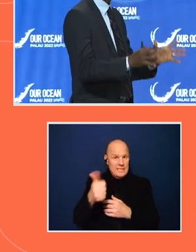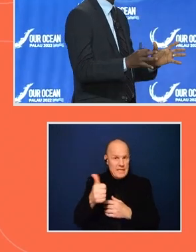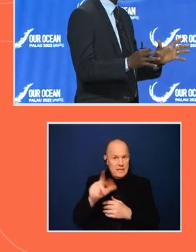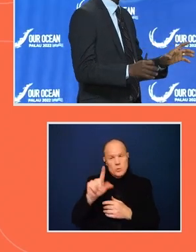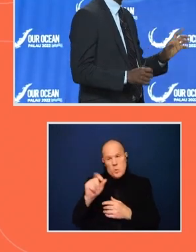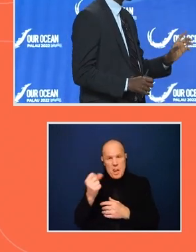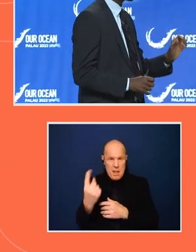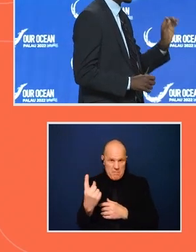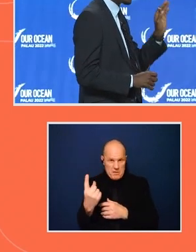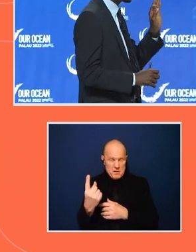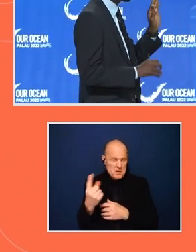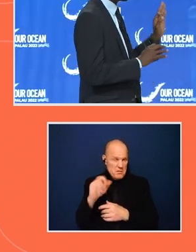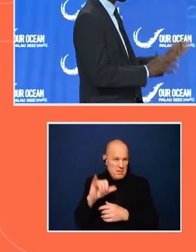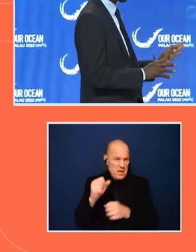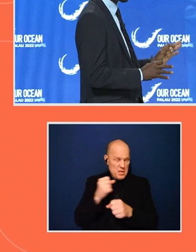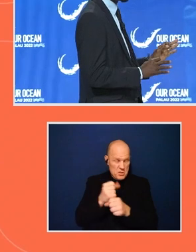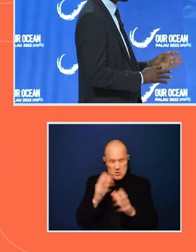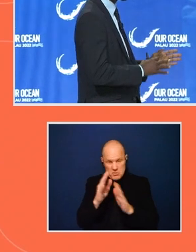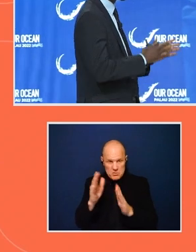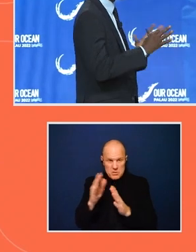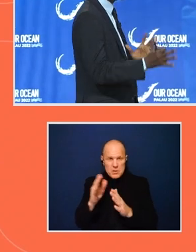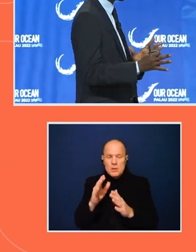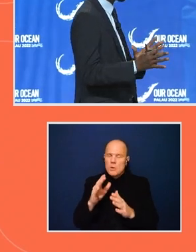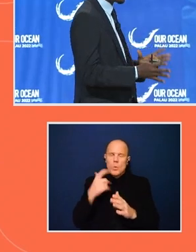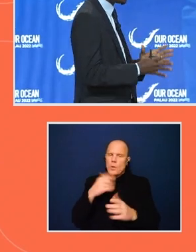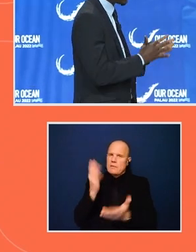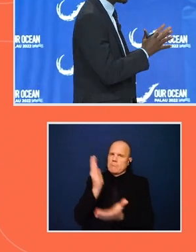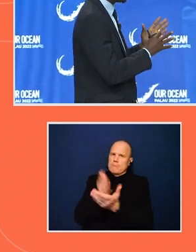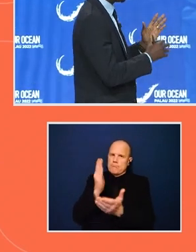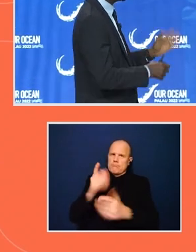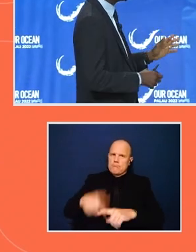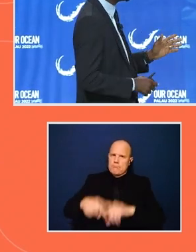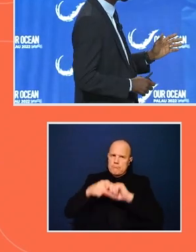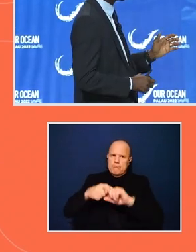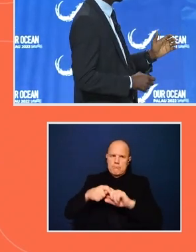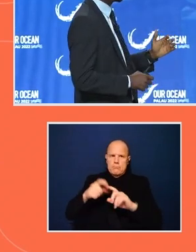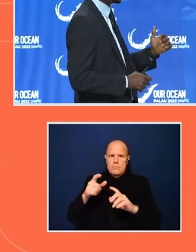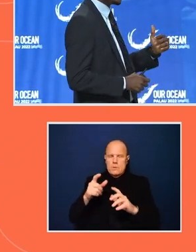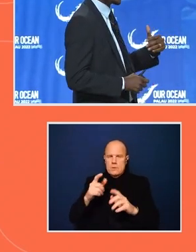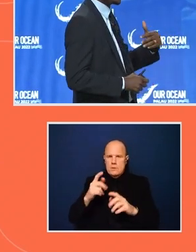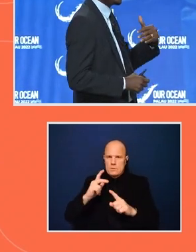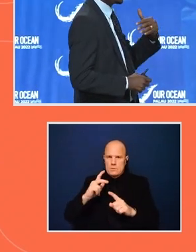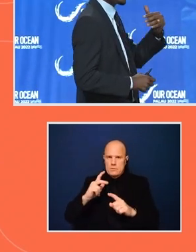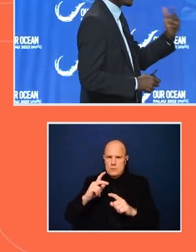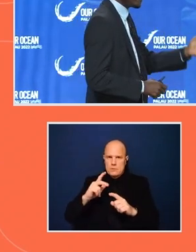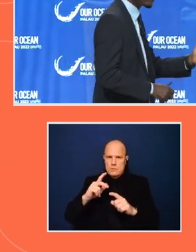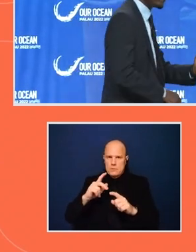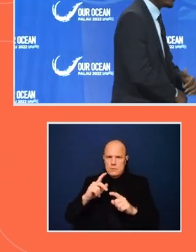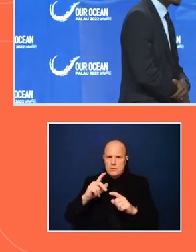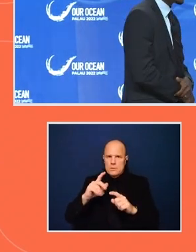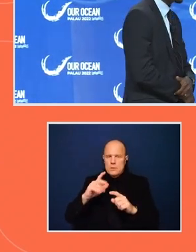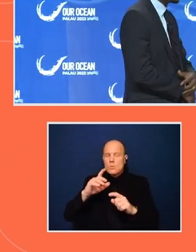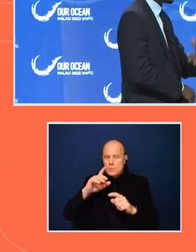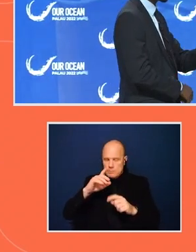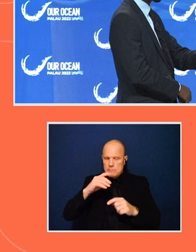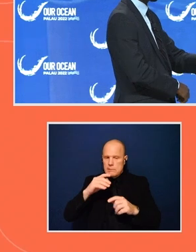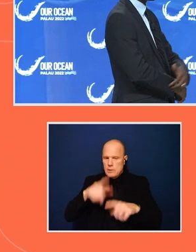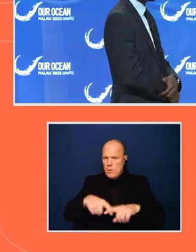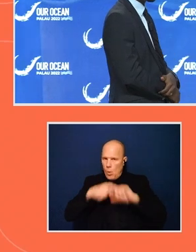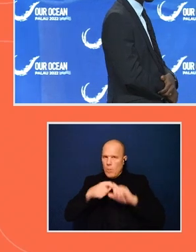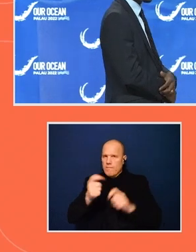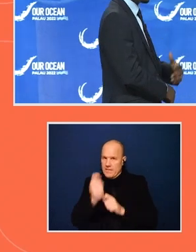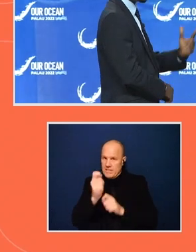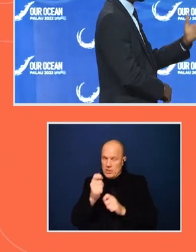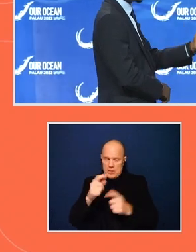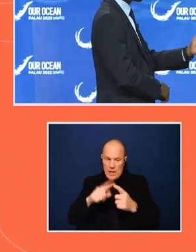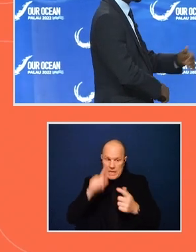a moratorium was put on the fisheries, which gave three months to draft a new fisheries legislation that would give provisions, new licensing